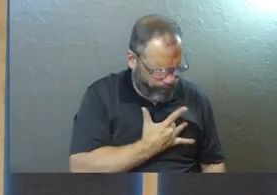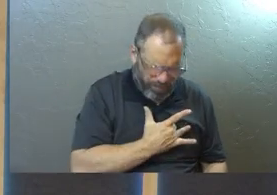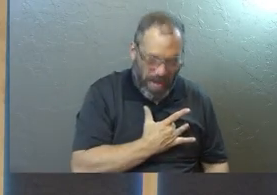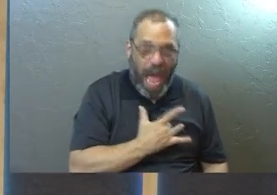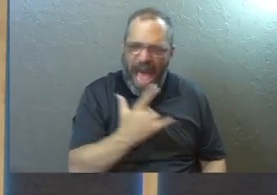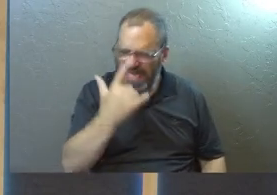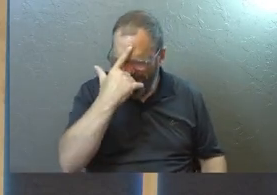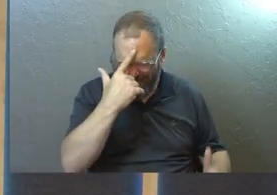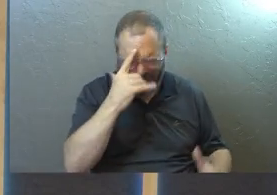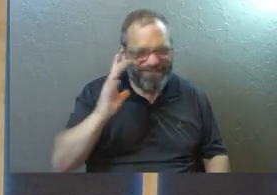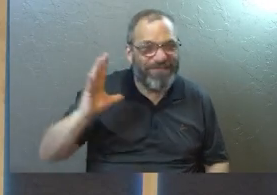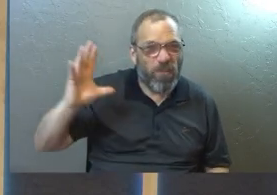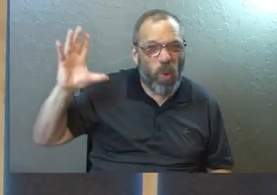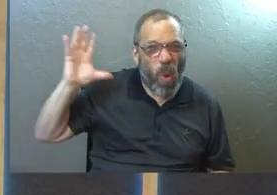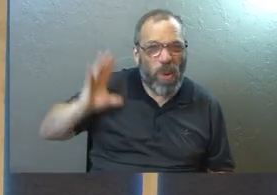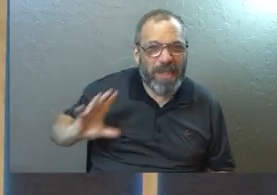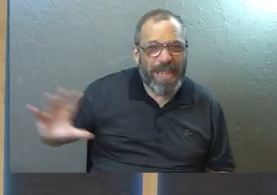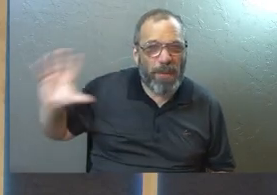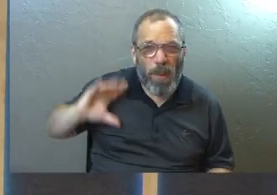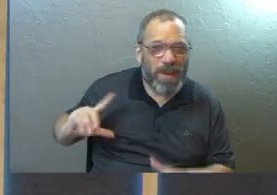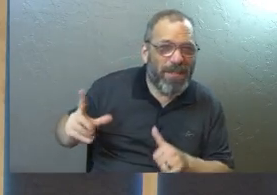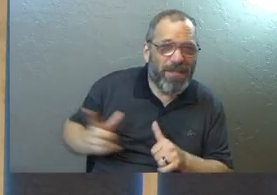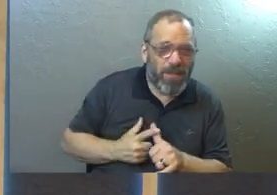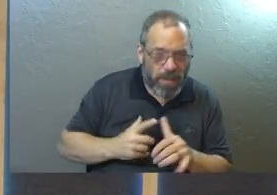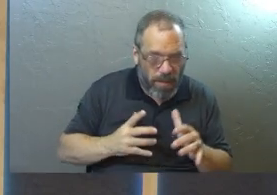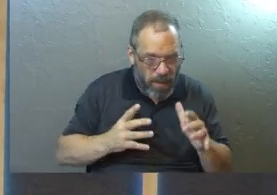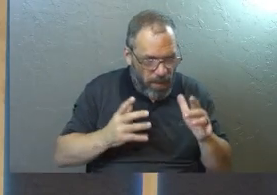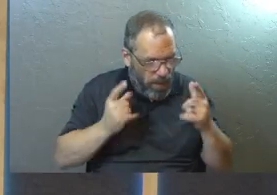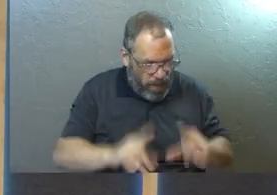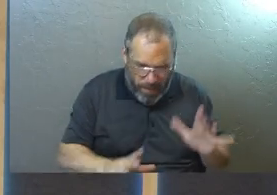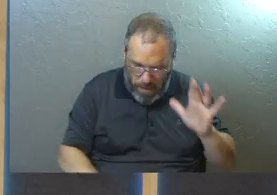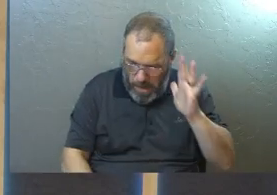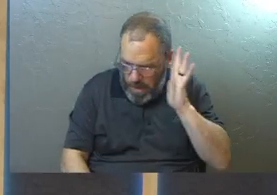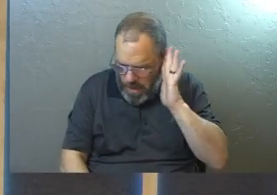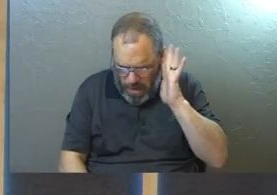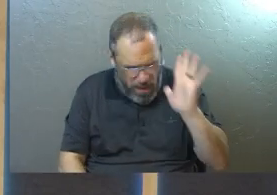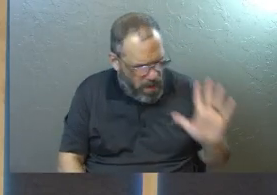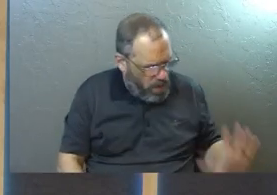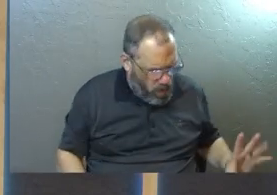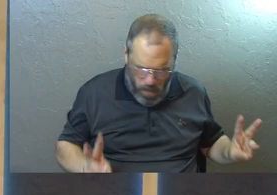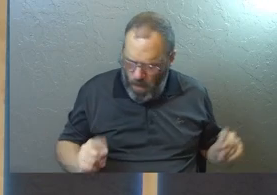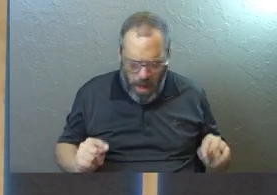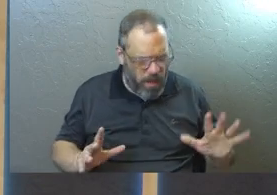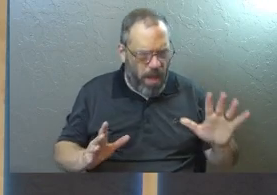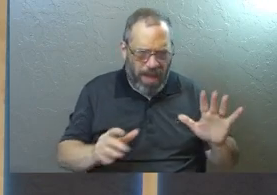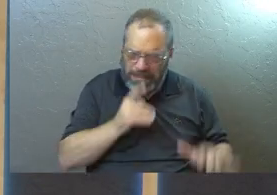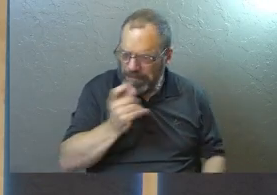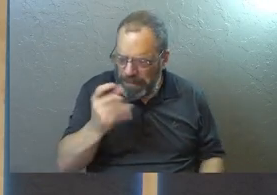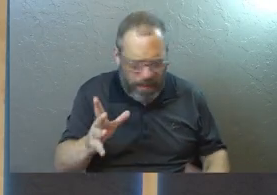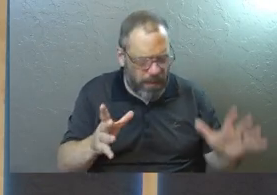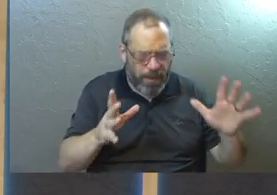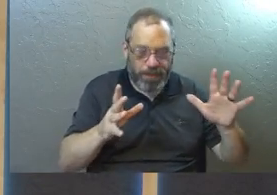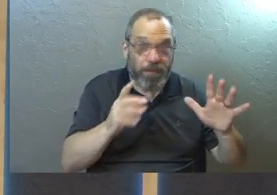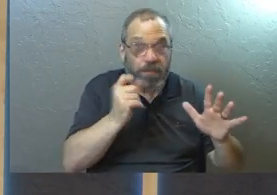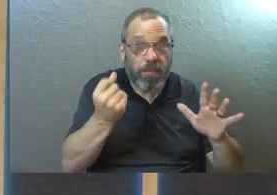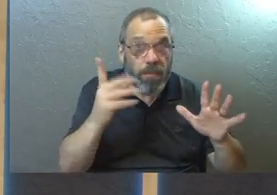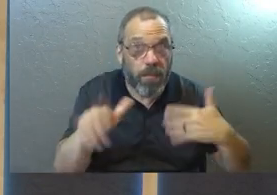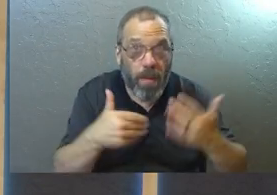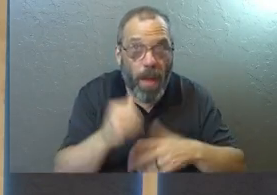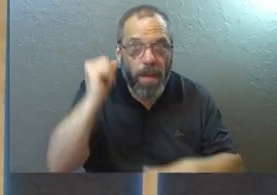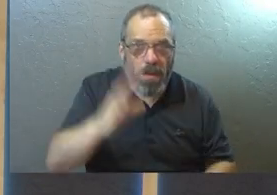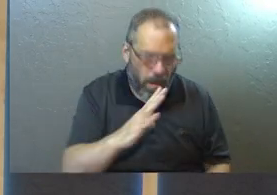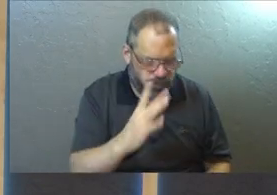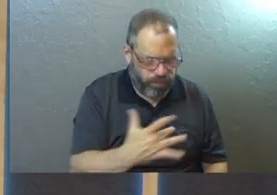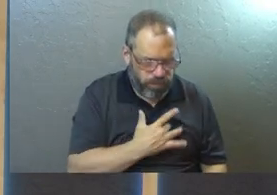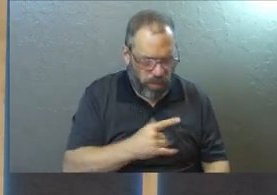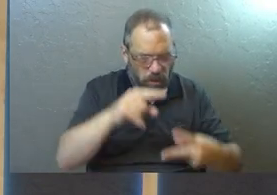contemplating in those early days, what's going on here right now? And I didn't understand anything, okay? But